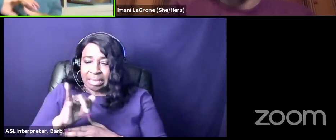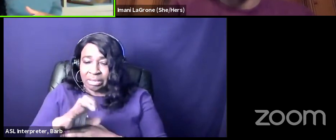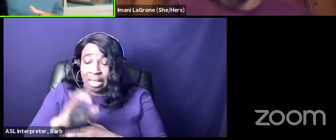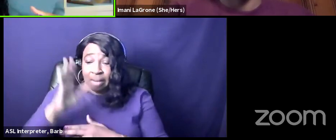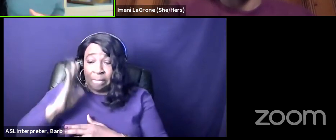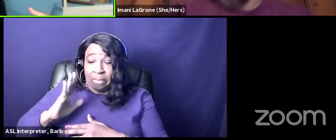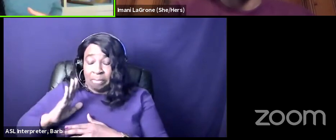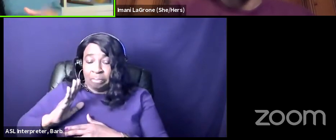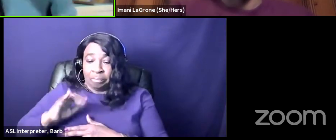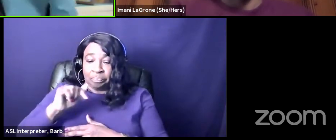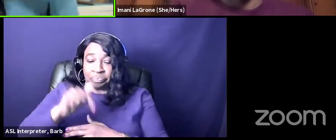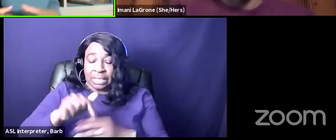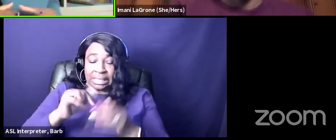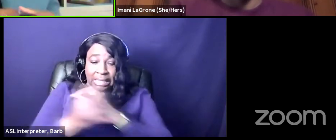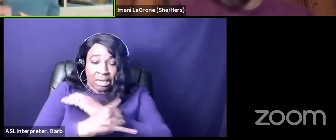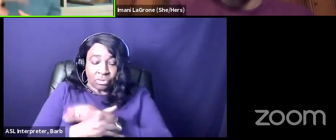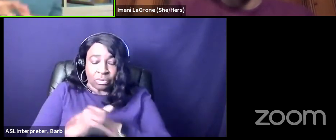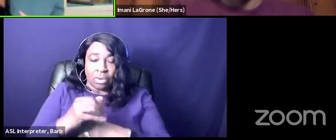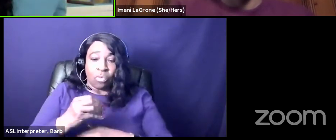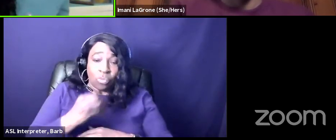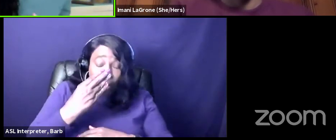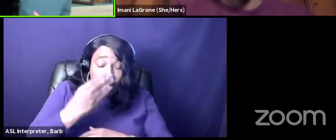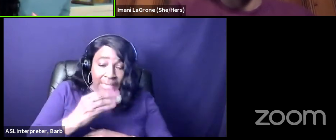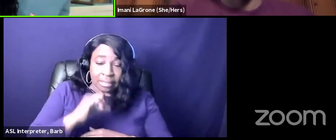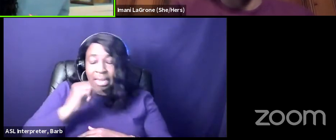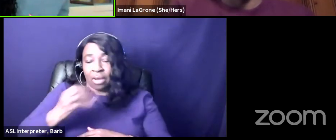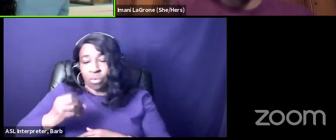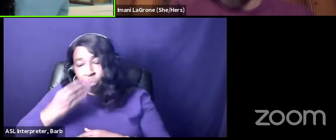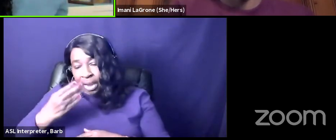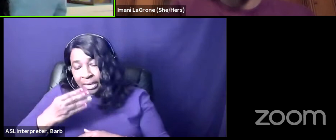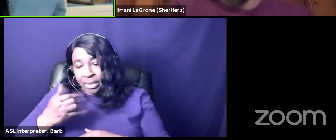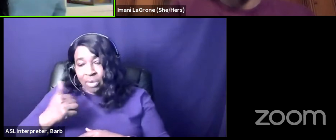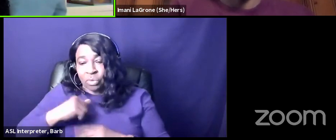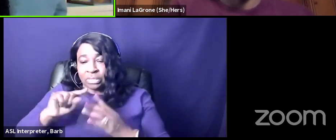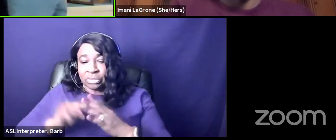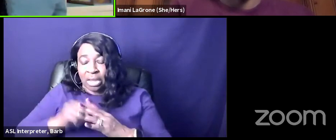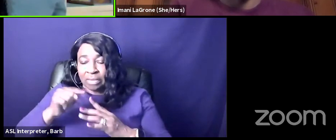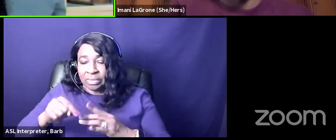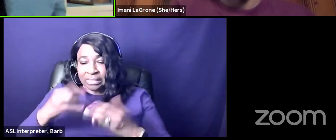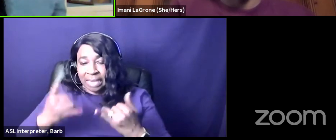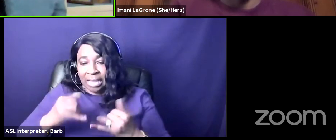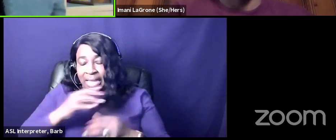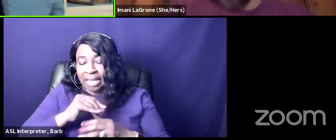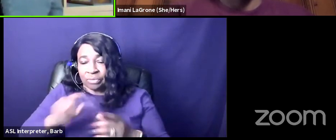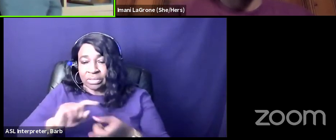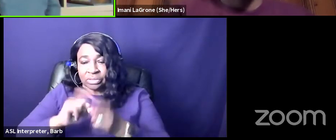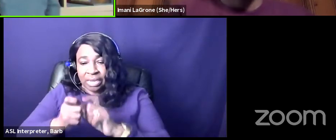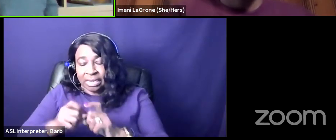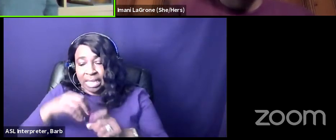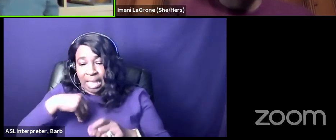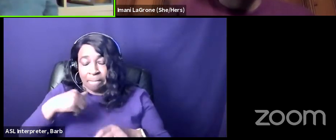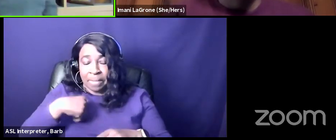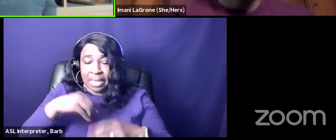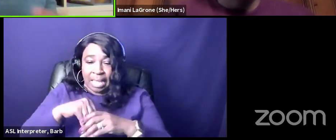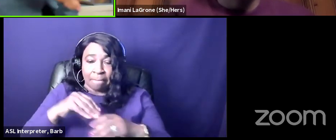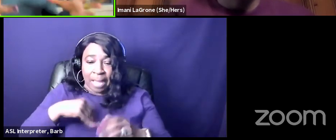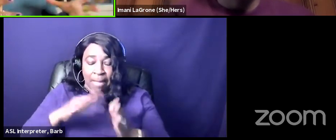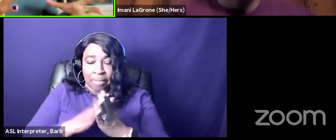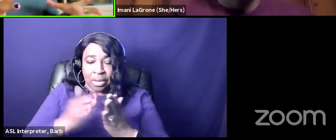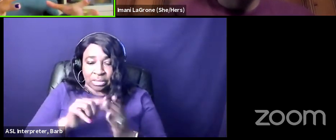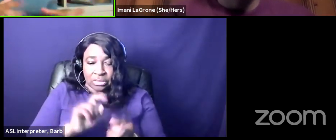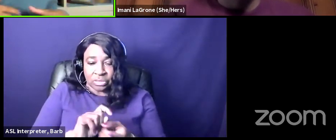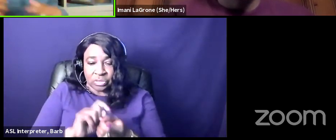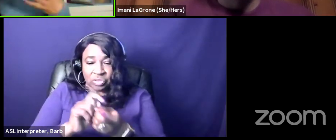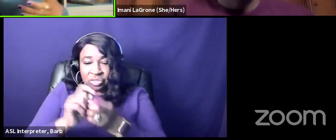it's like we decide who's white and we keep all the non-whites over there i actually talk about my book we've kind of shifted to we